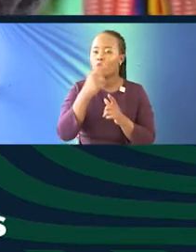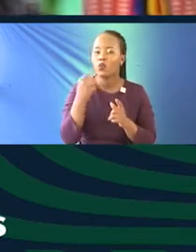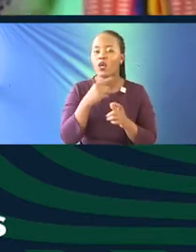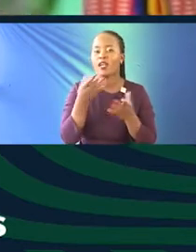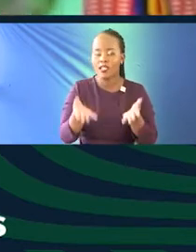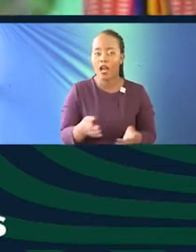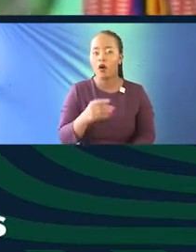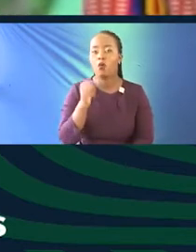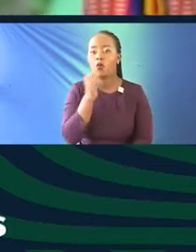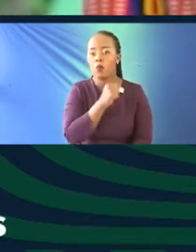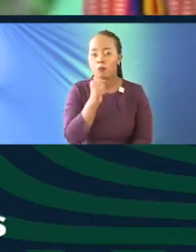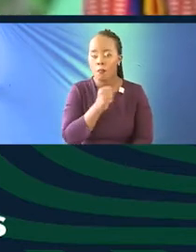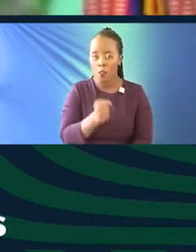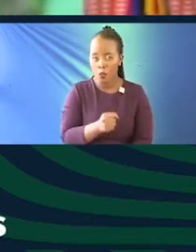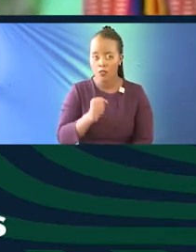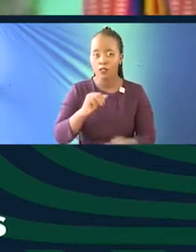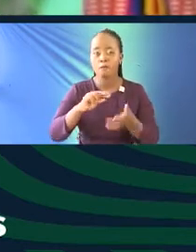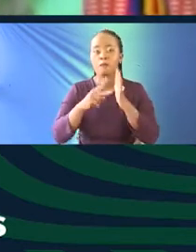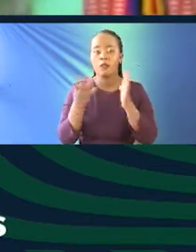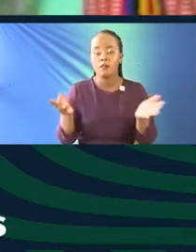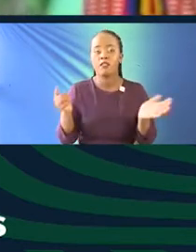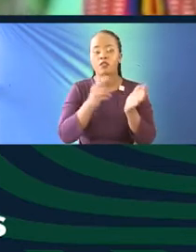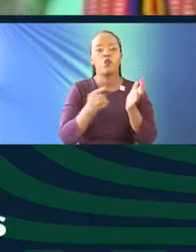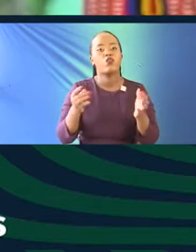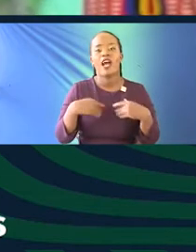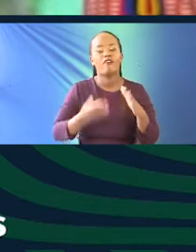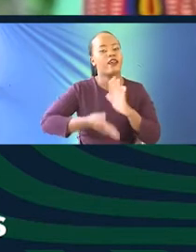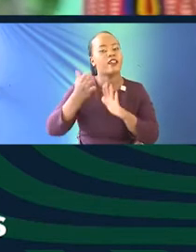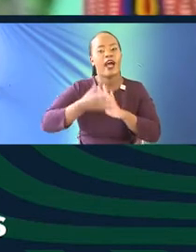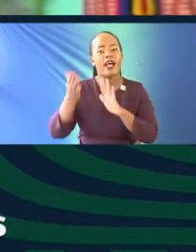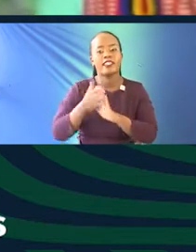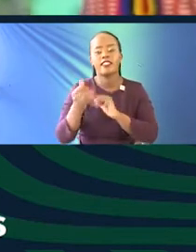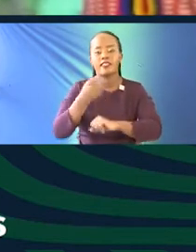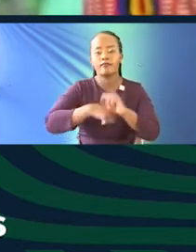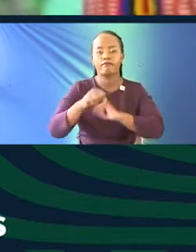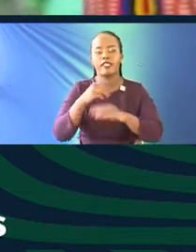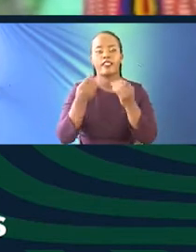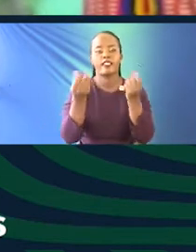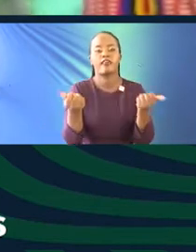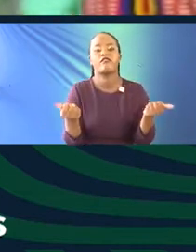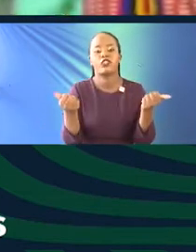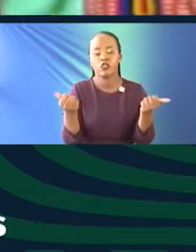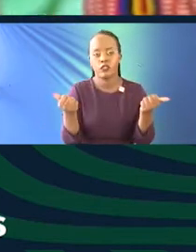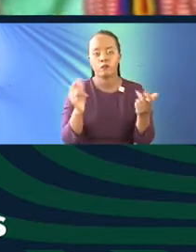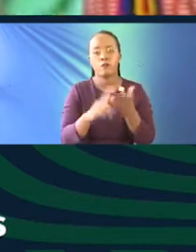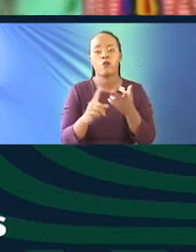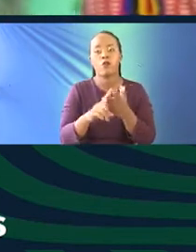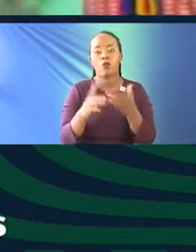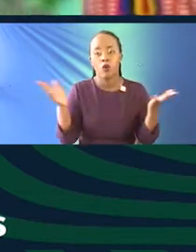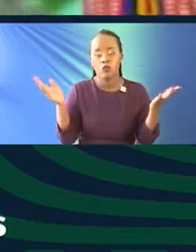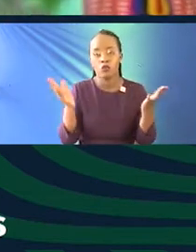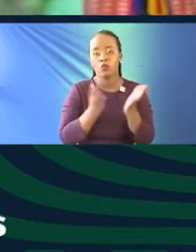old now, right? And so there's quite an urgent need to get their perspectives on these things. And